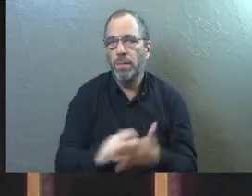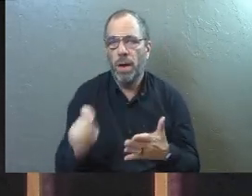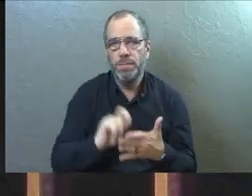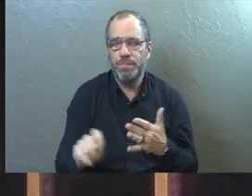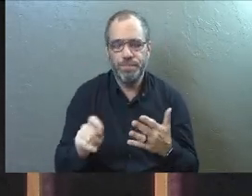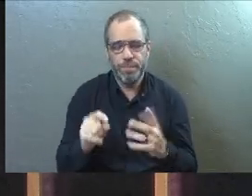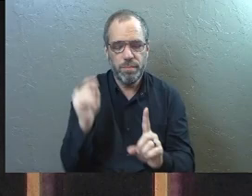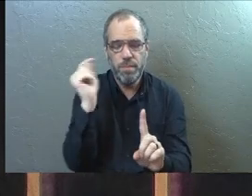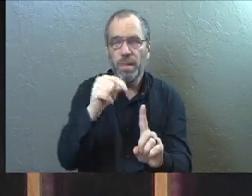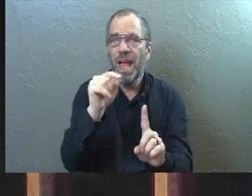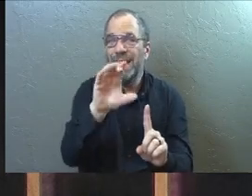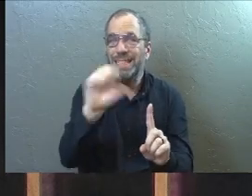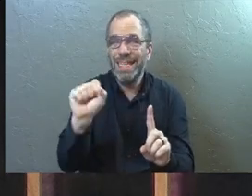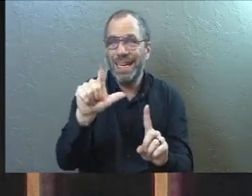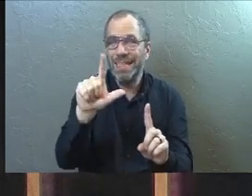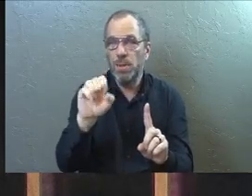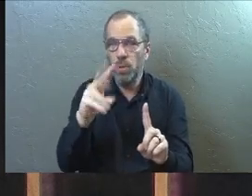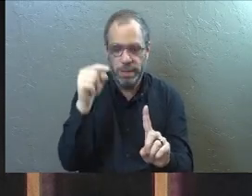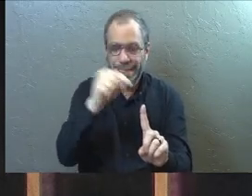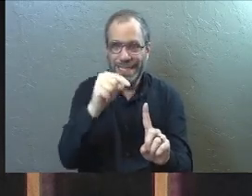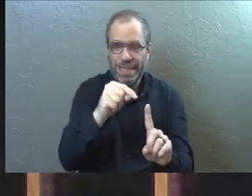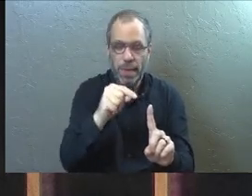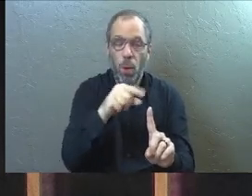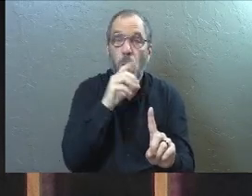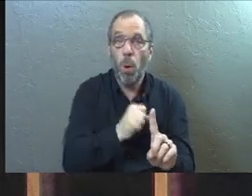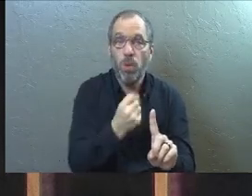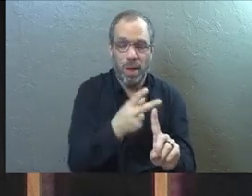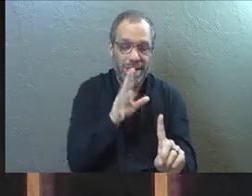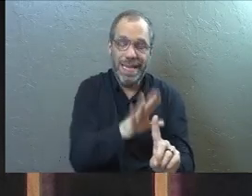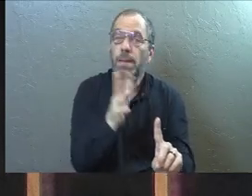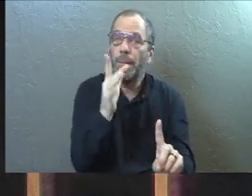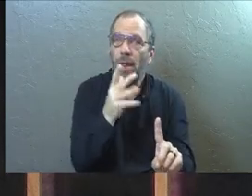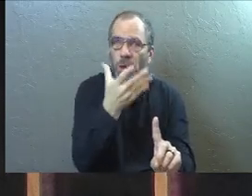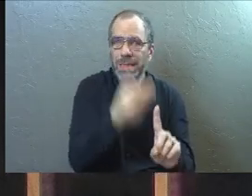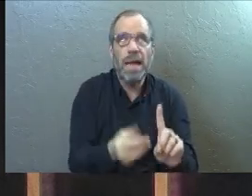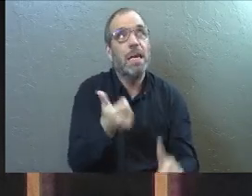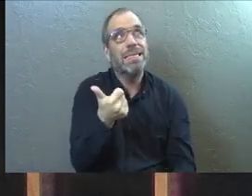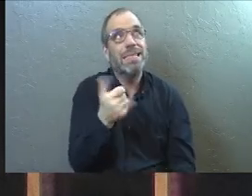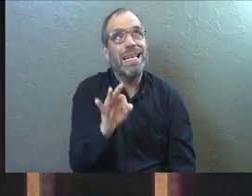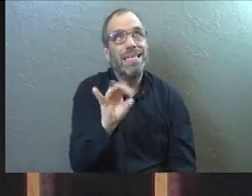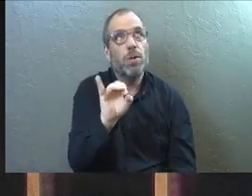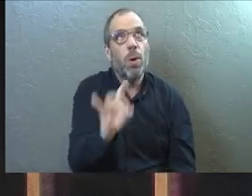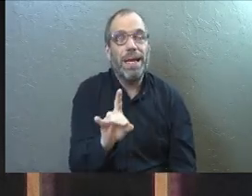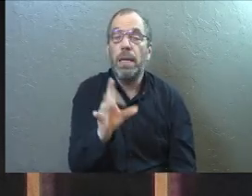When he was 12 years old, his mother died of cancer. 1908.